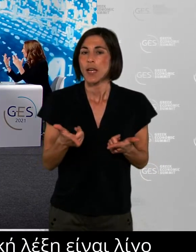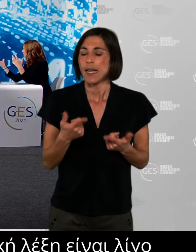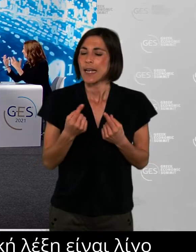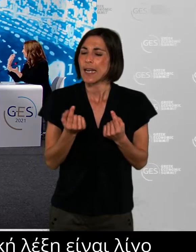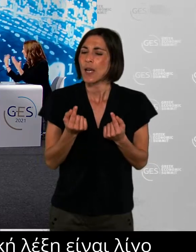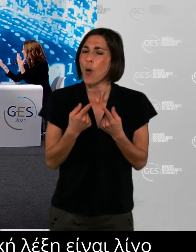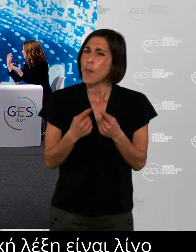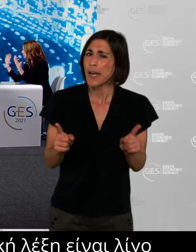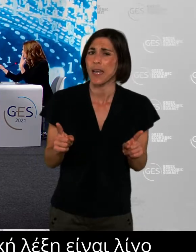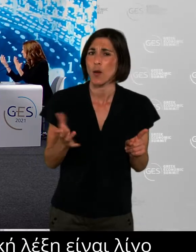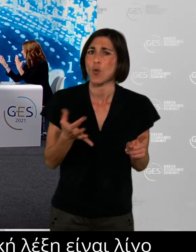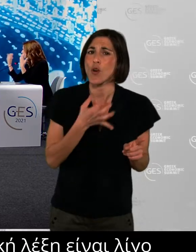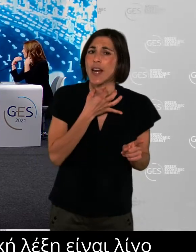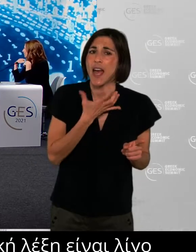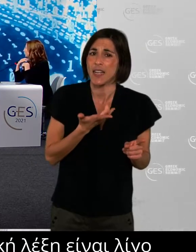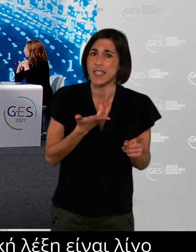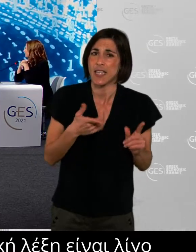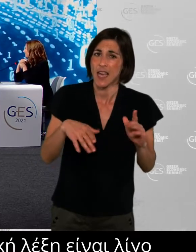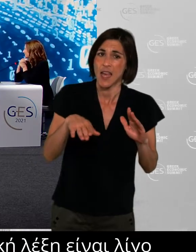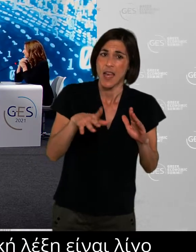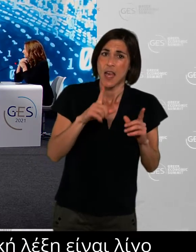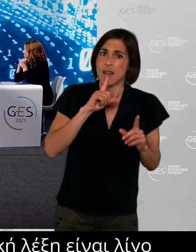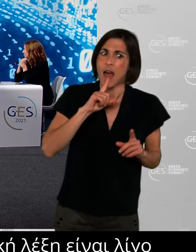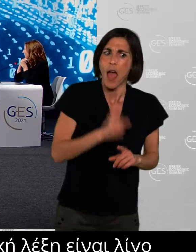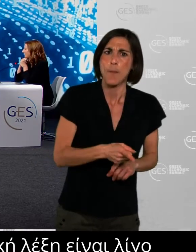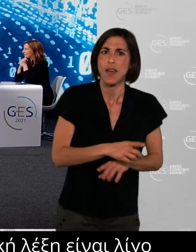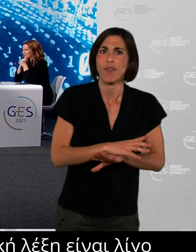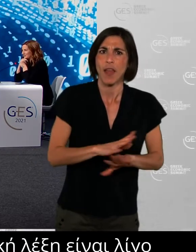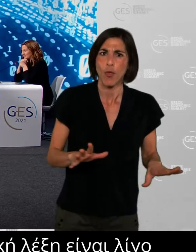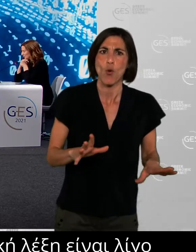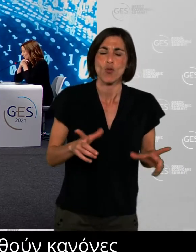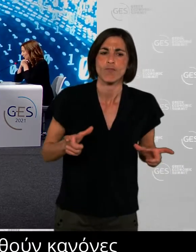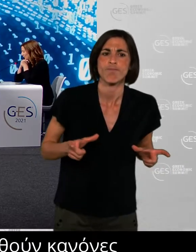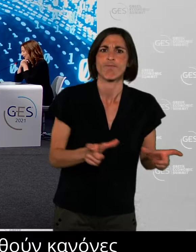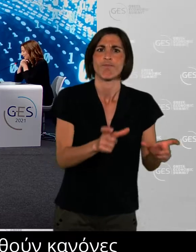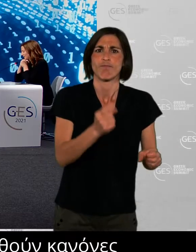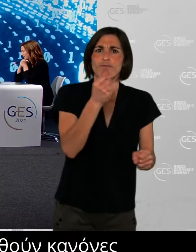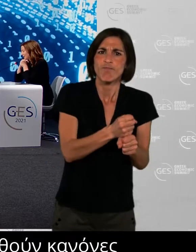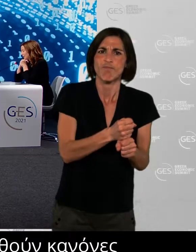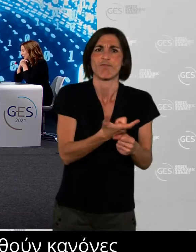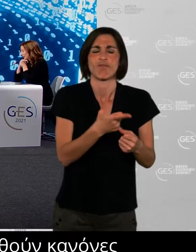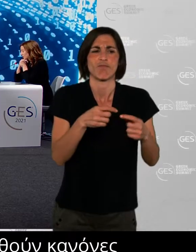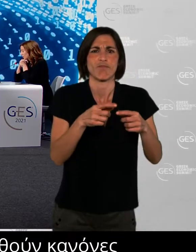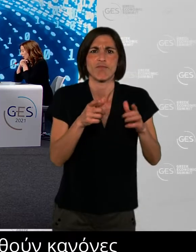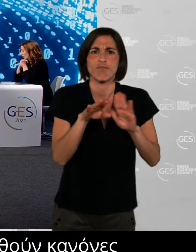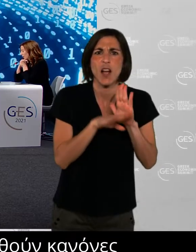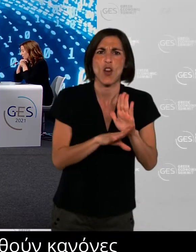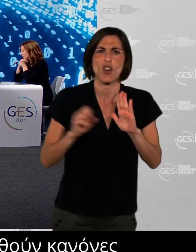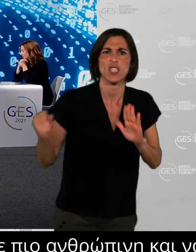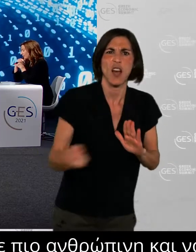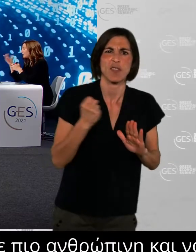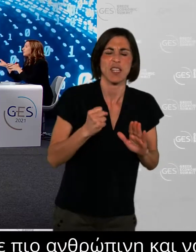come closer or be more human in our interaction the workplace. Okay so